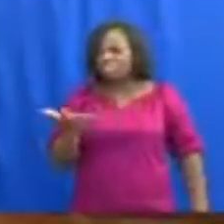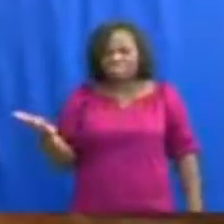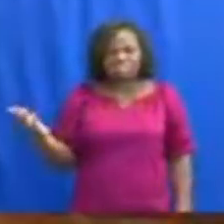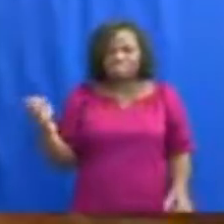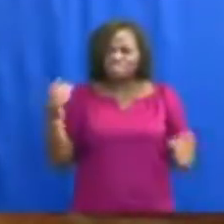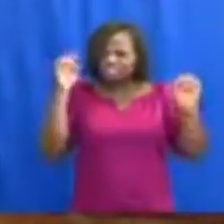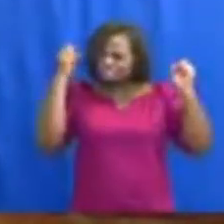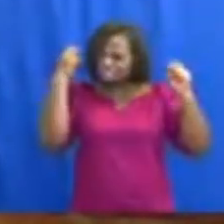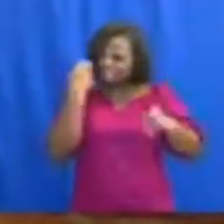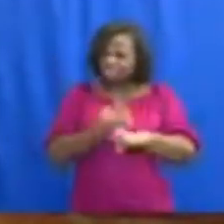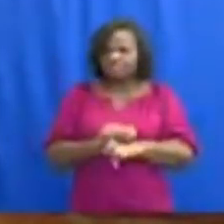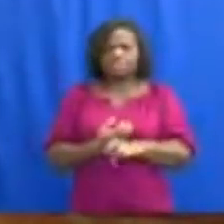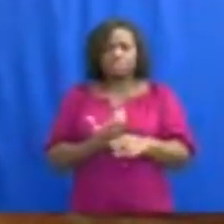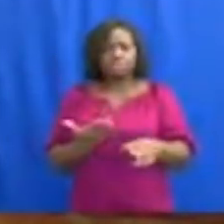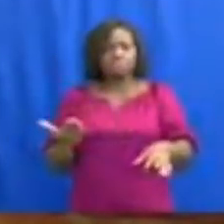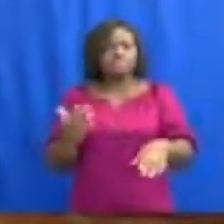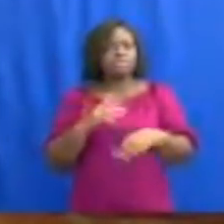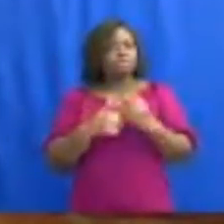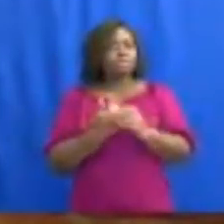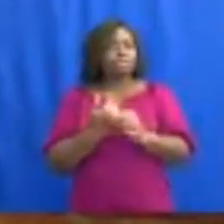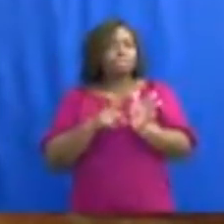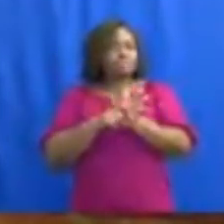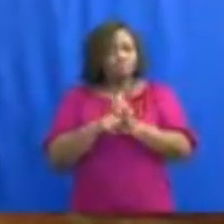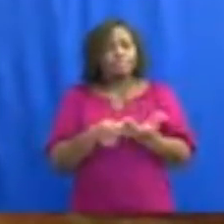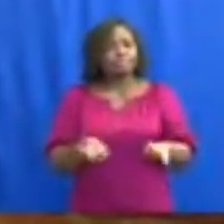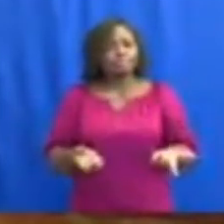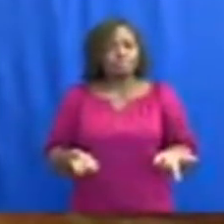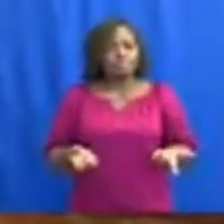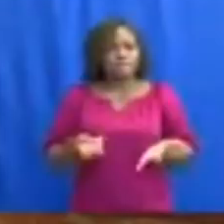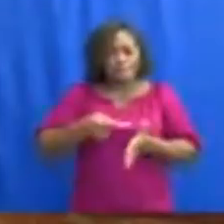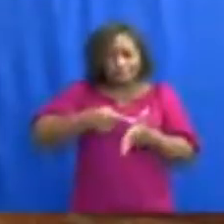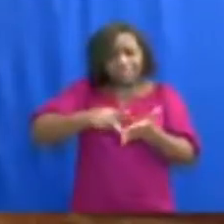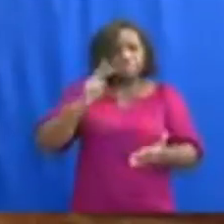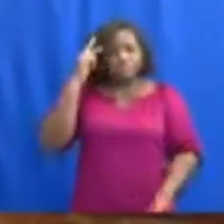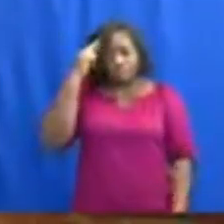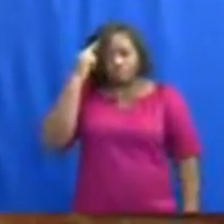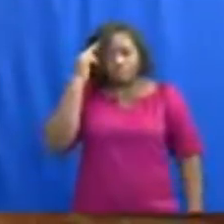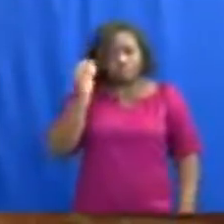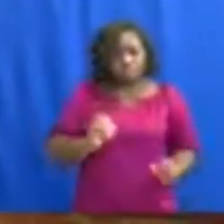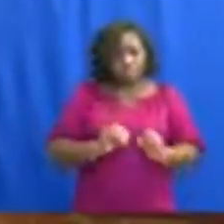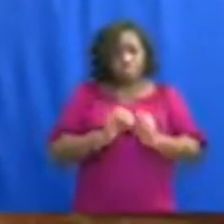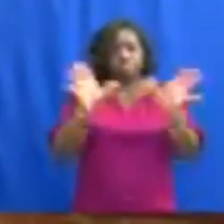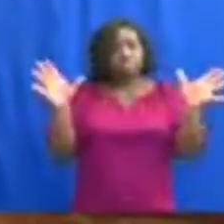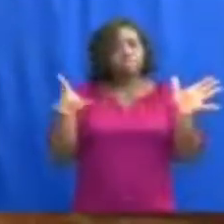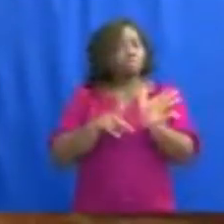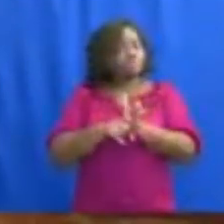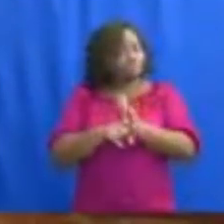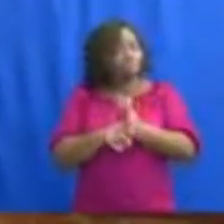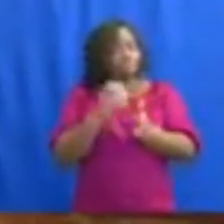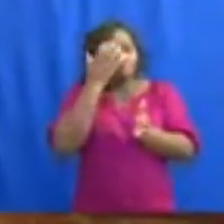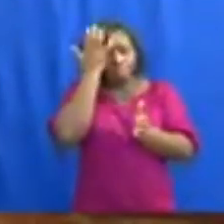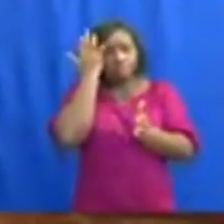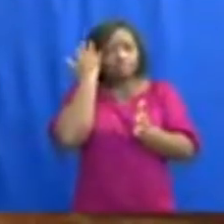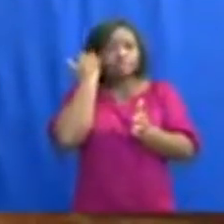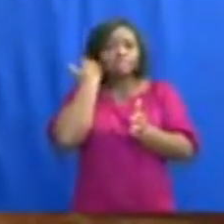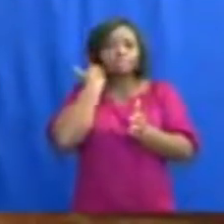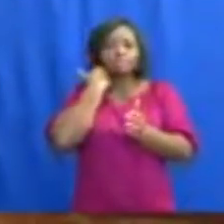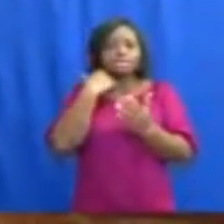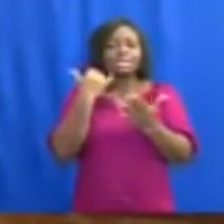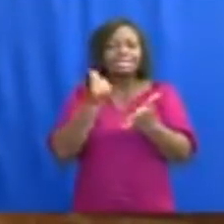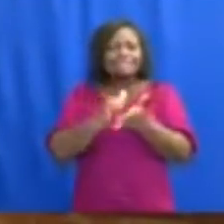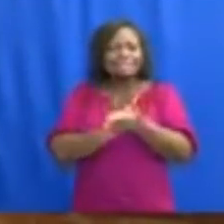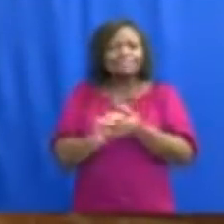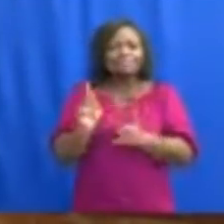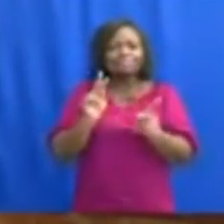problem of the pandemic. Part of the reason for the spread of the virus is the reluctance of